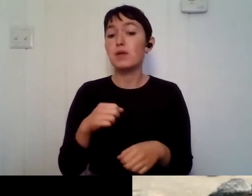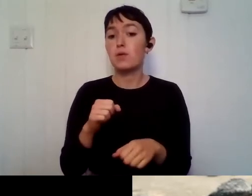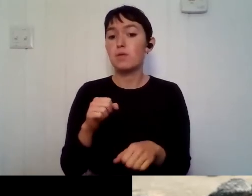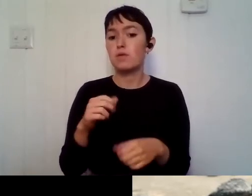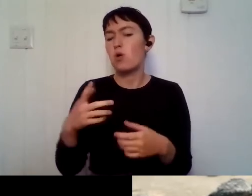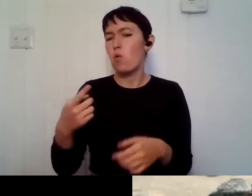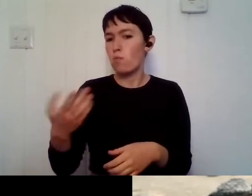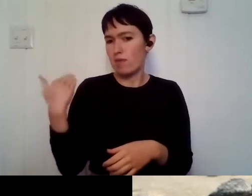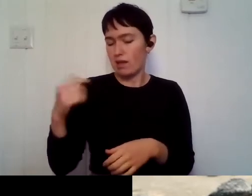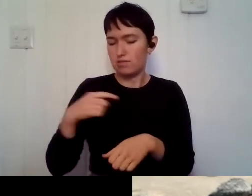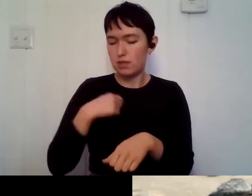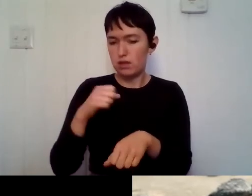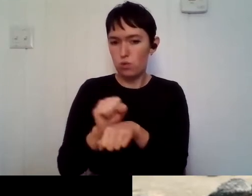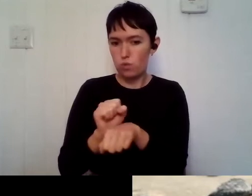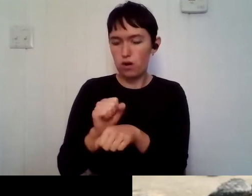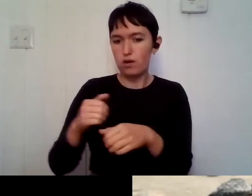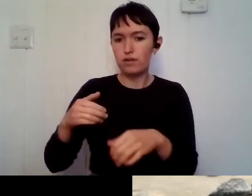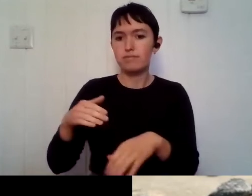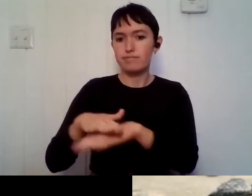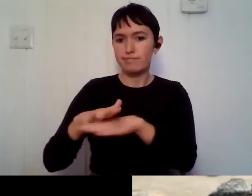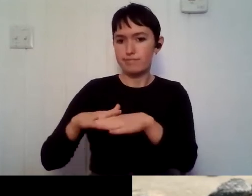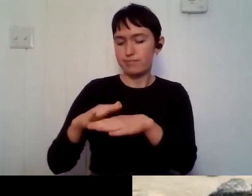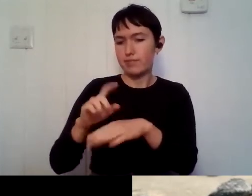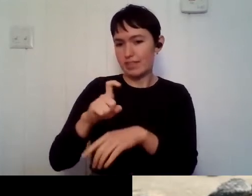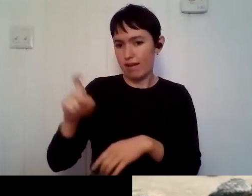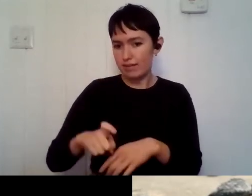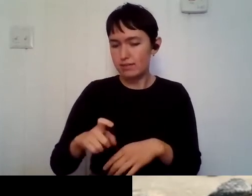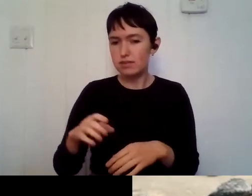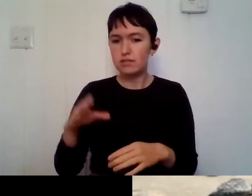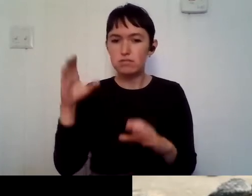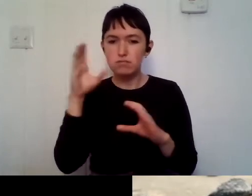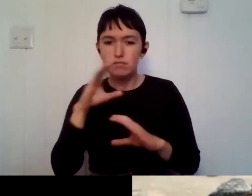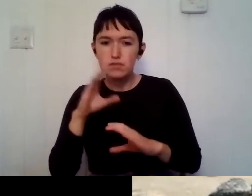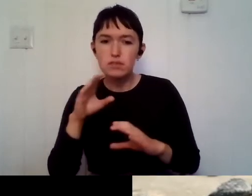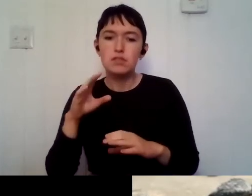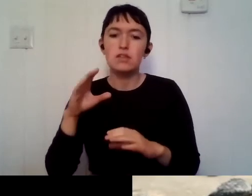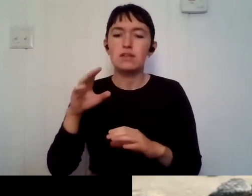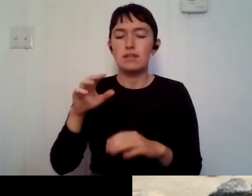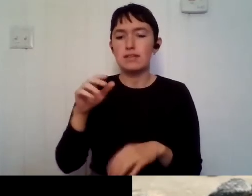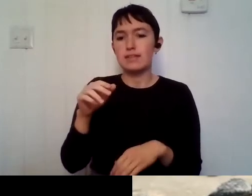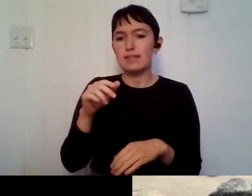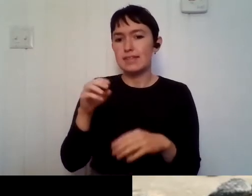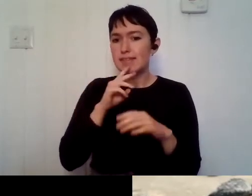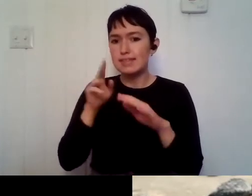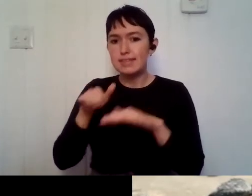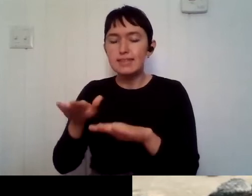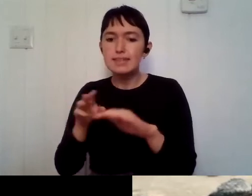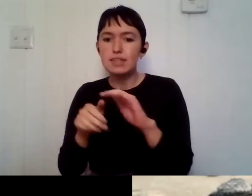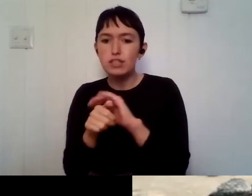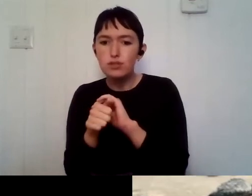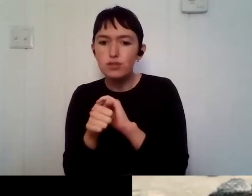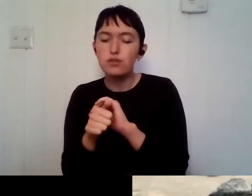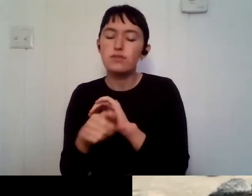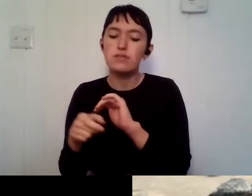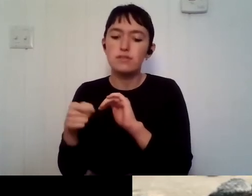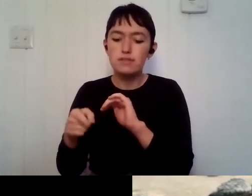my job, um, is various from looking for, um, nesting and stranded sea turtles to, um, releasing hatchlings